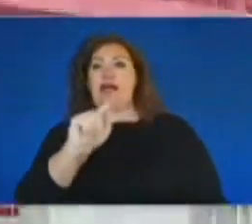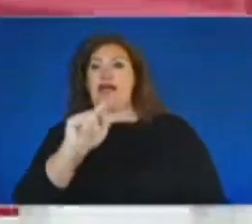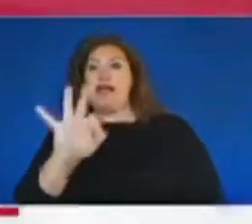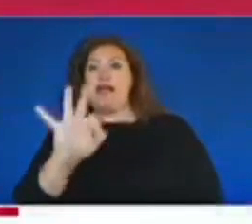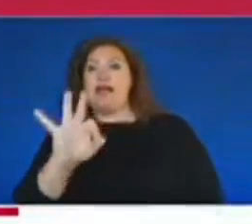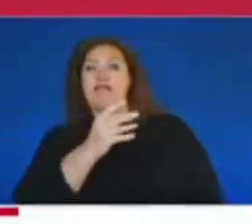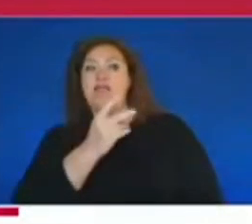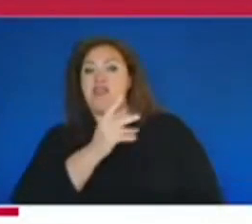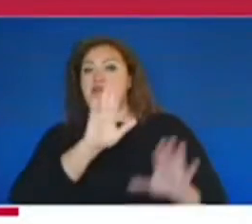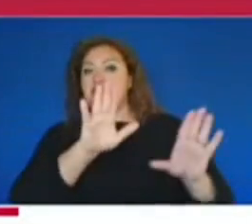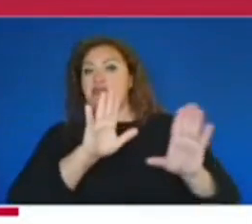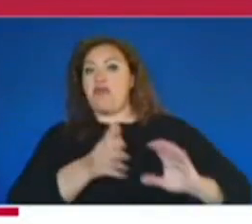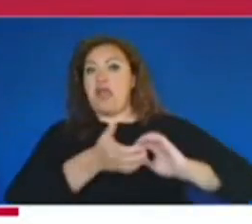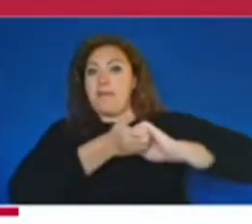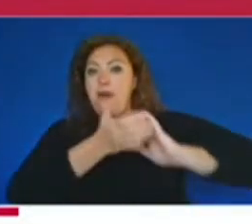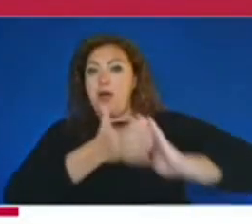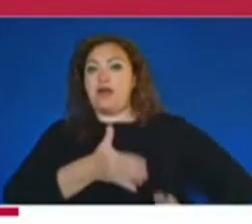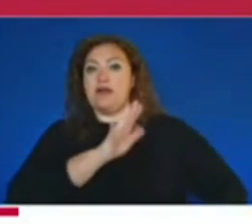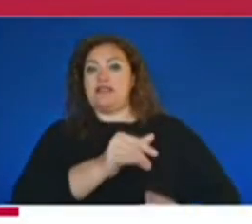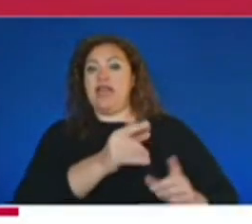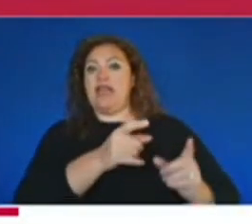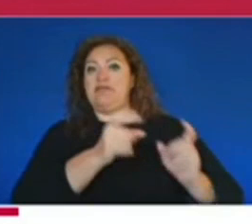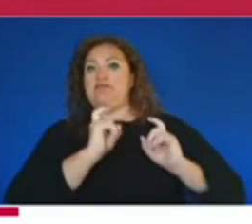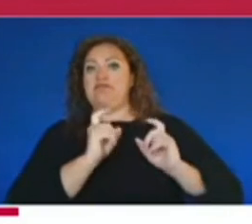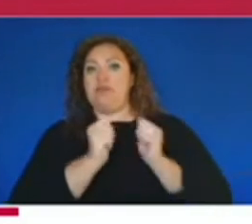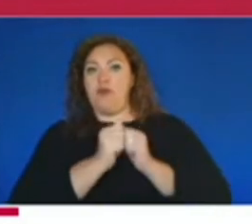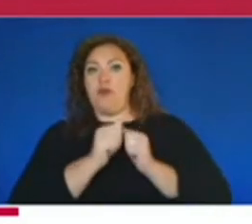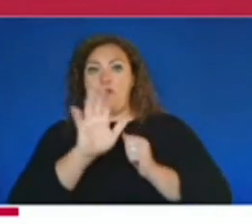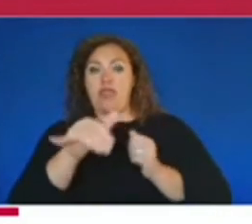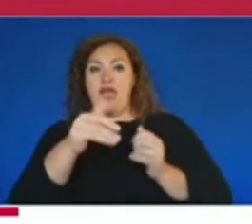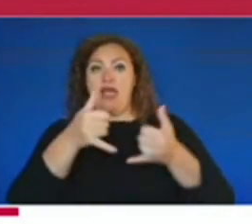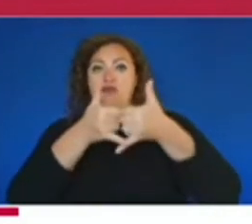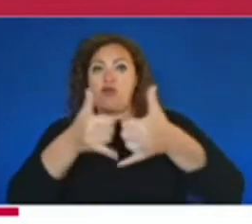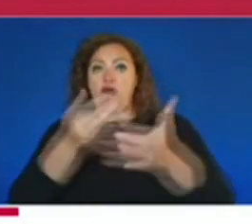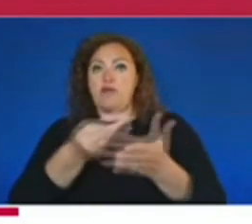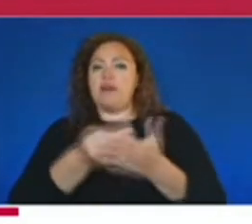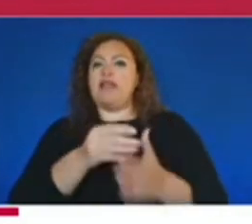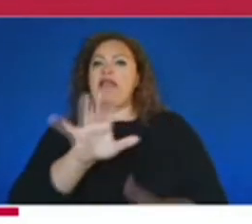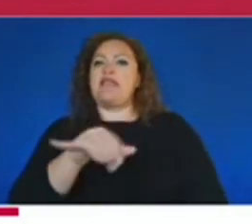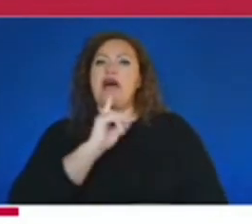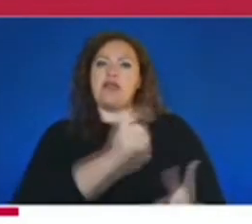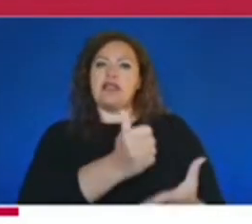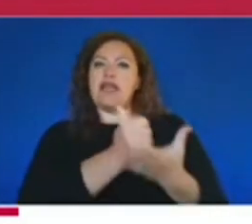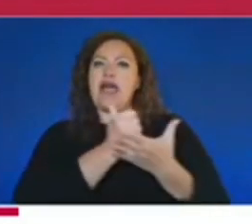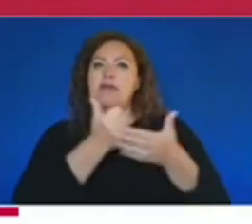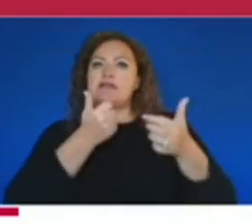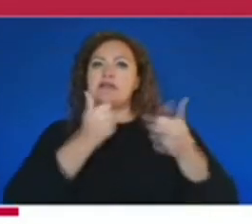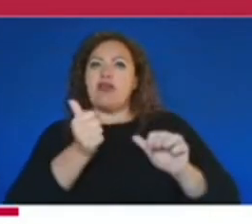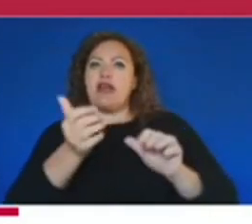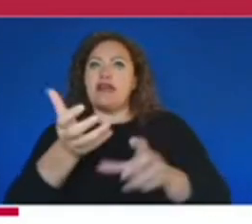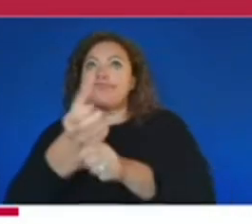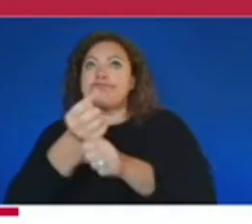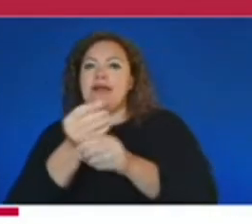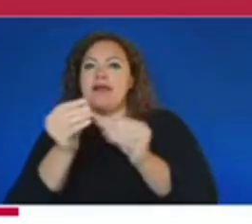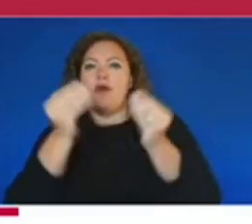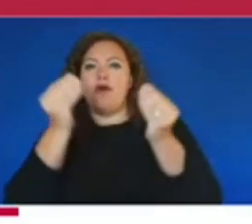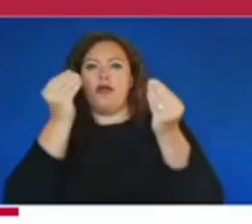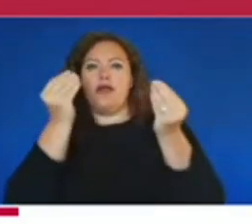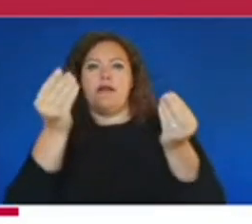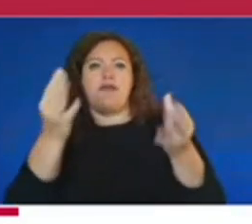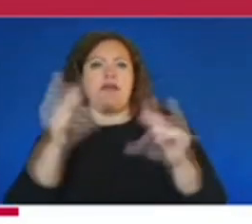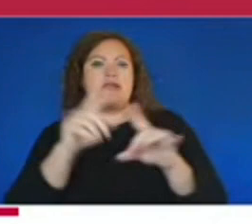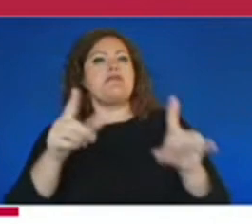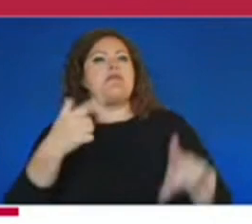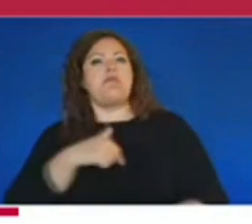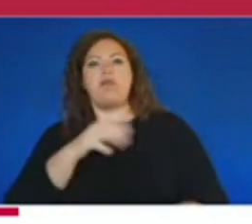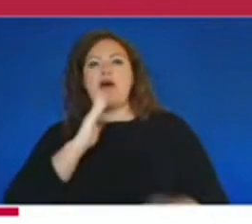the reward money in this case. That's very helpful to us to try to generate more information. But we're going to keep doing things to, you know, kind of shake the